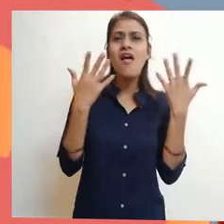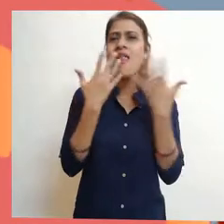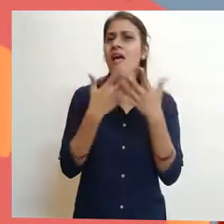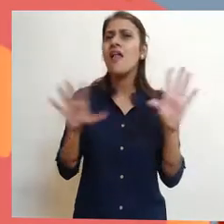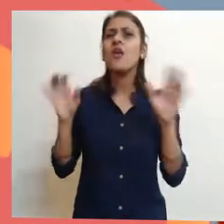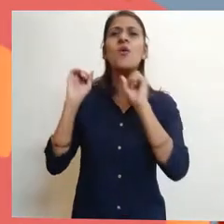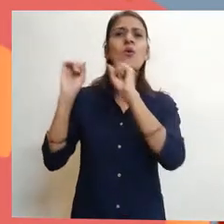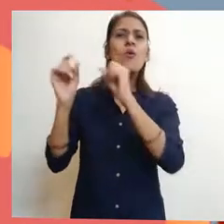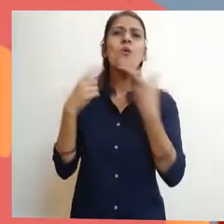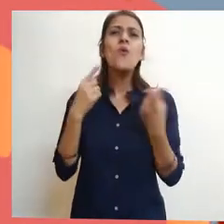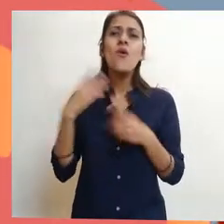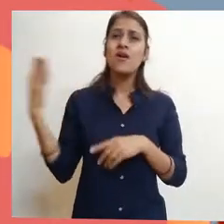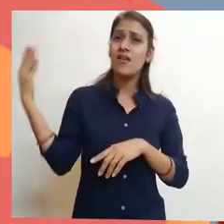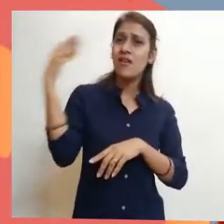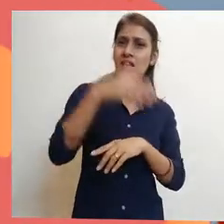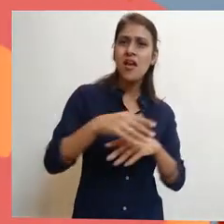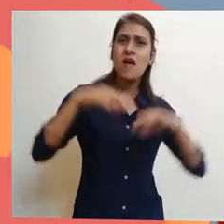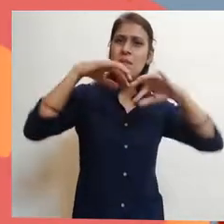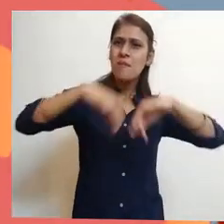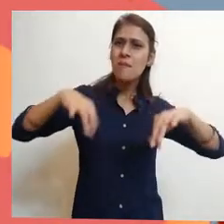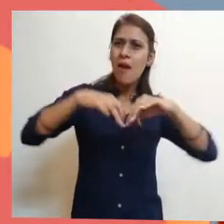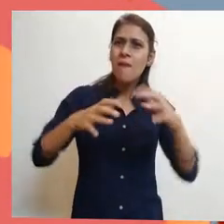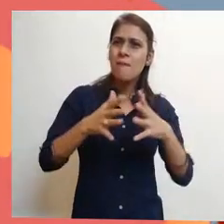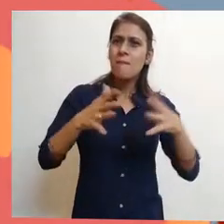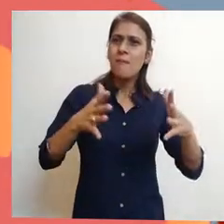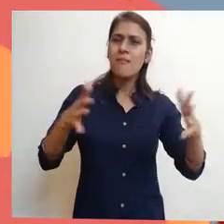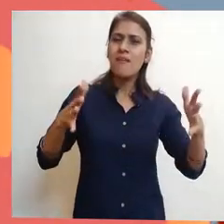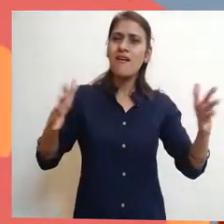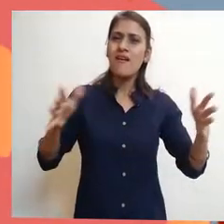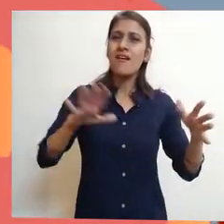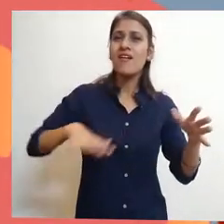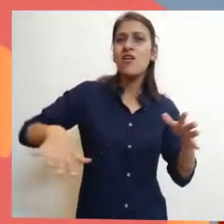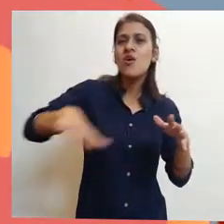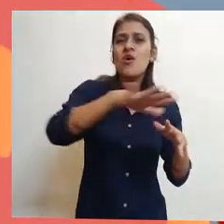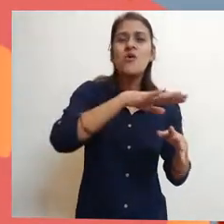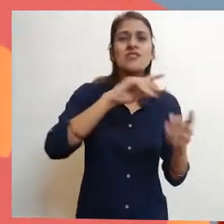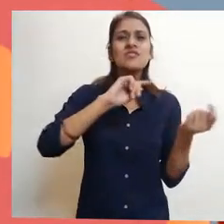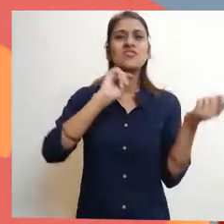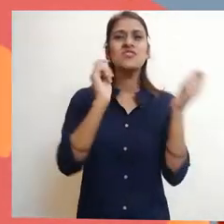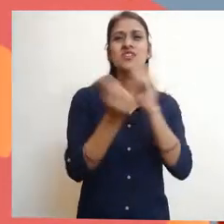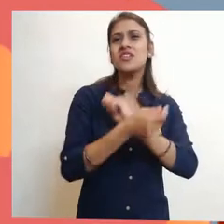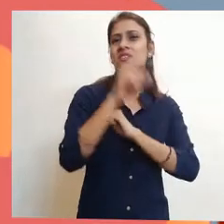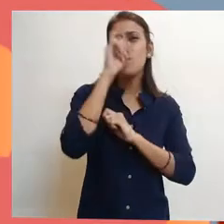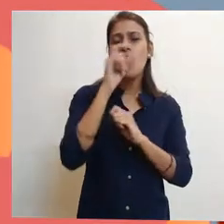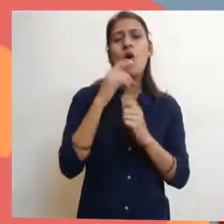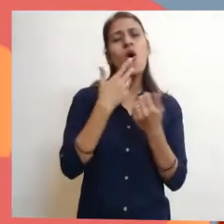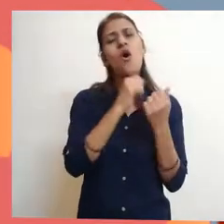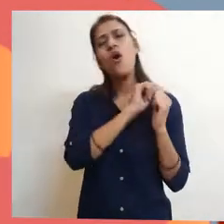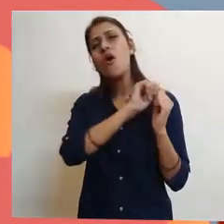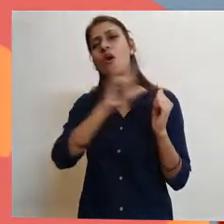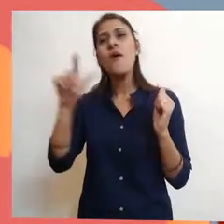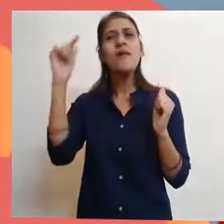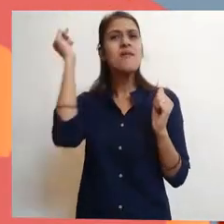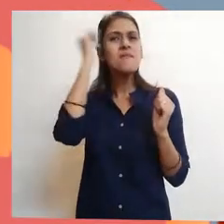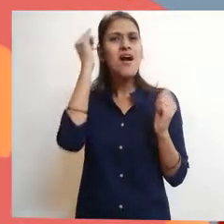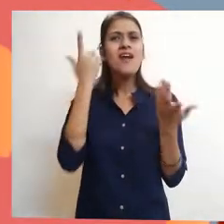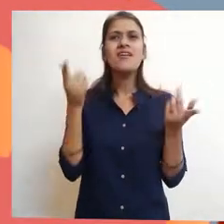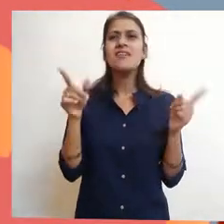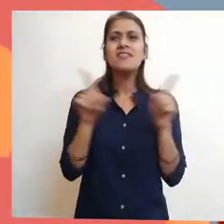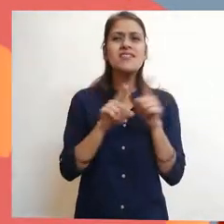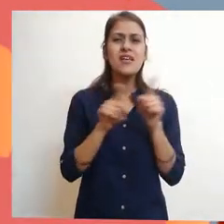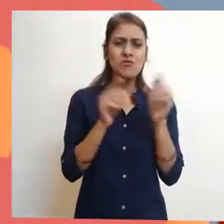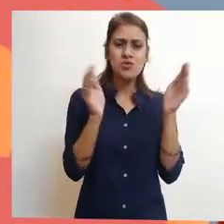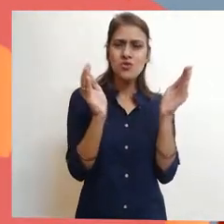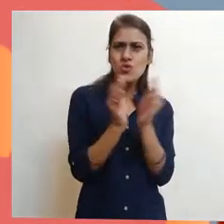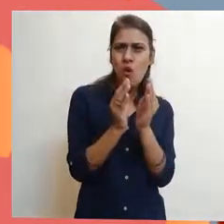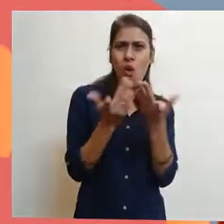and the poor one looked at each other, the buffaloes, the dogs, the boar, and yes, even the little birds stopped